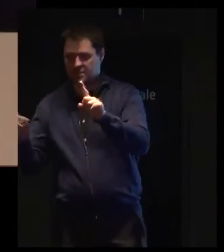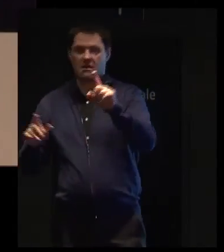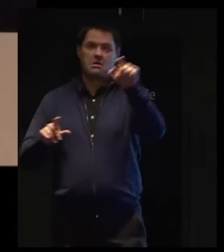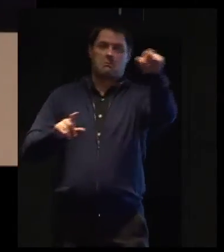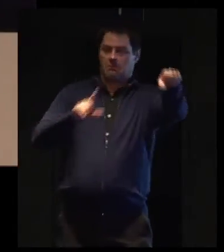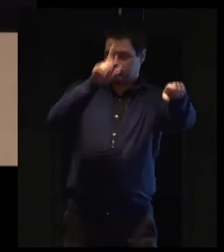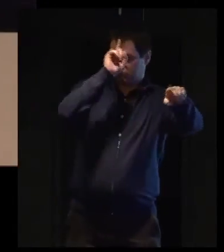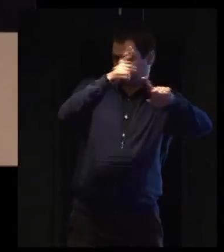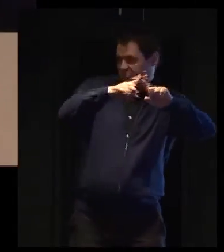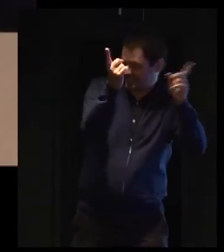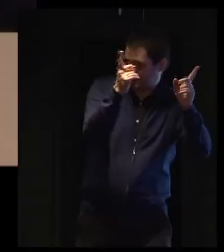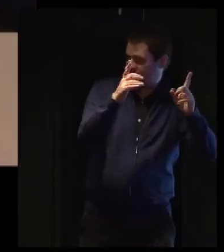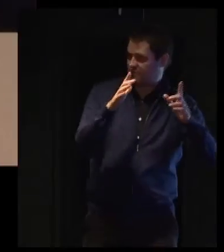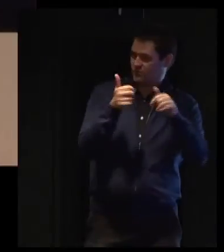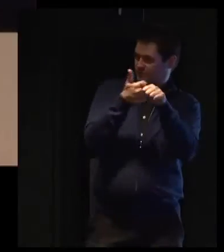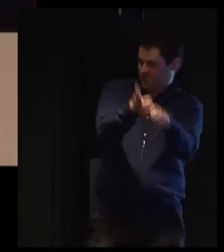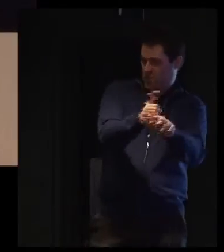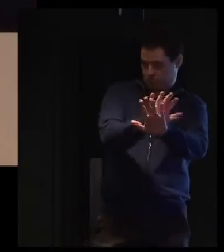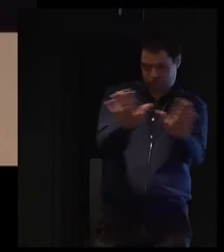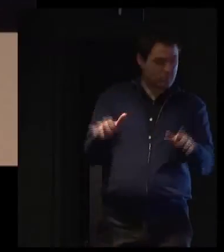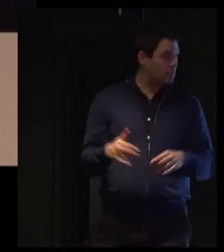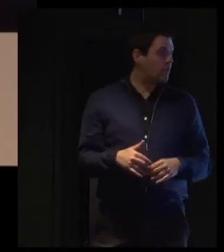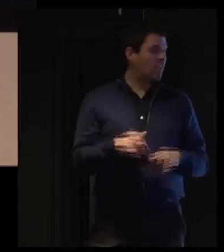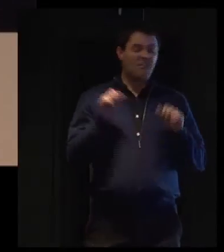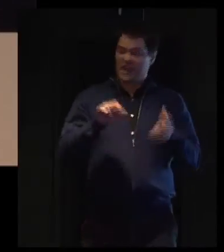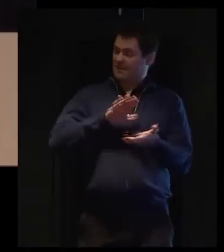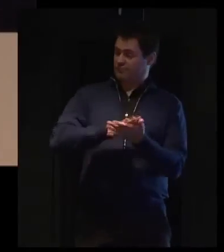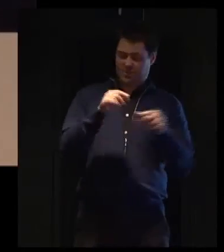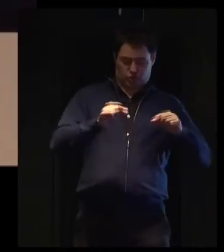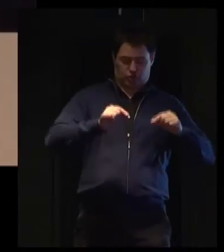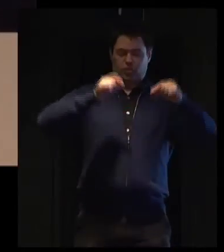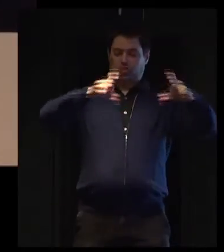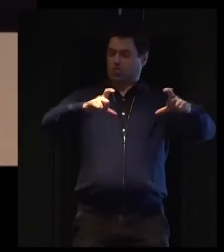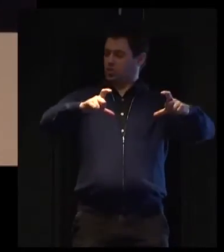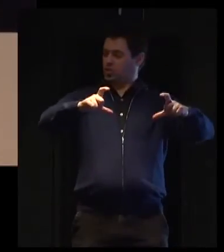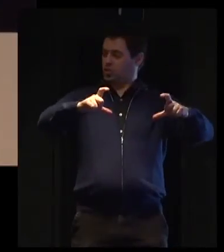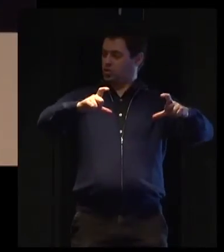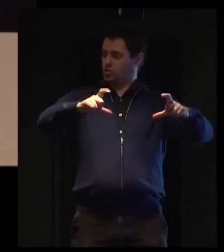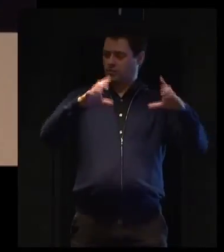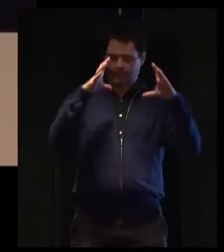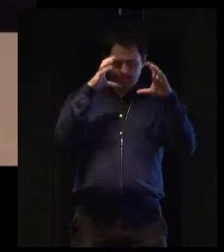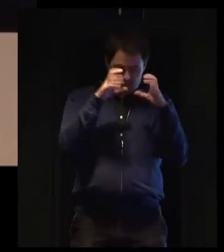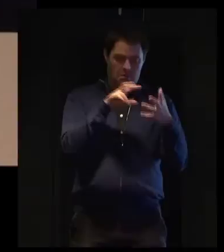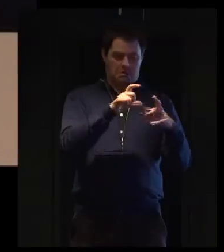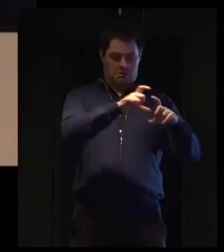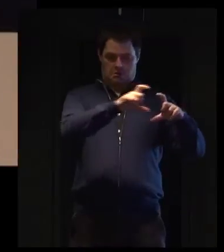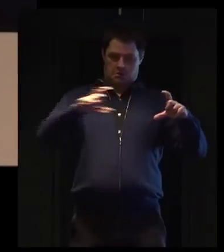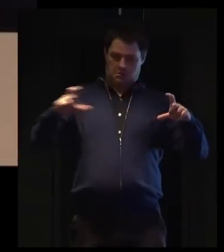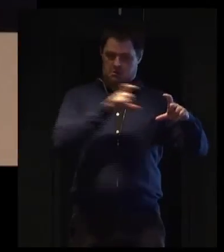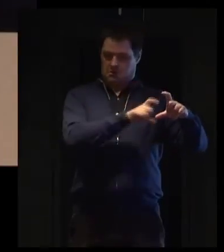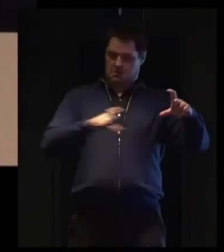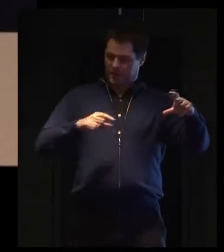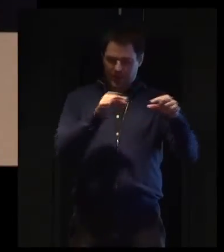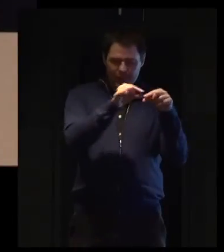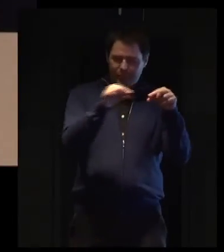Large print version of information is obviously helpful as well. Many people are unable to read standard